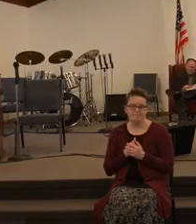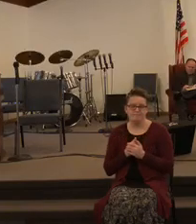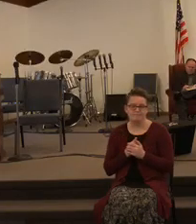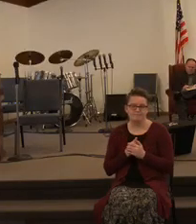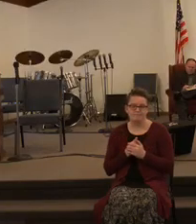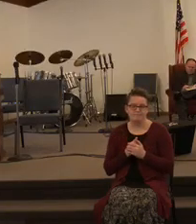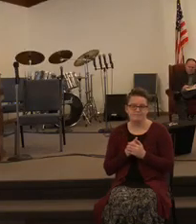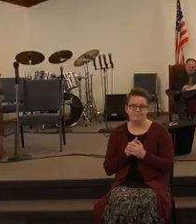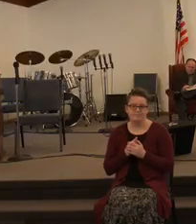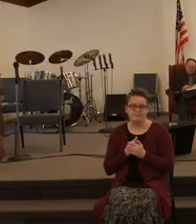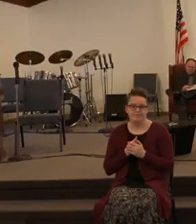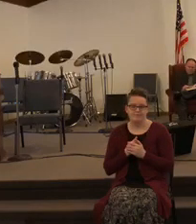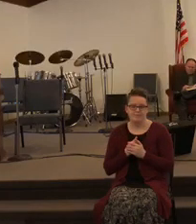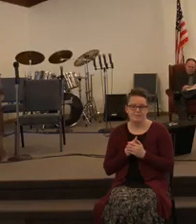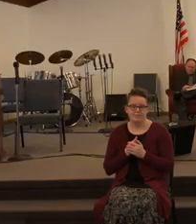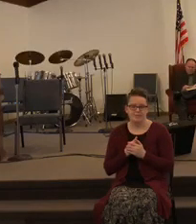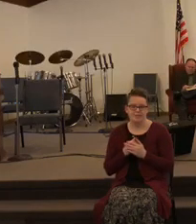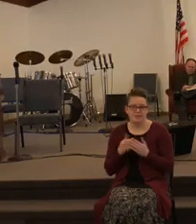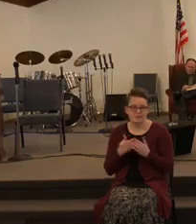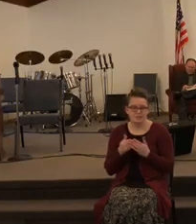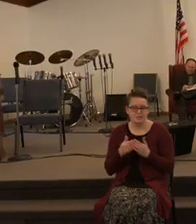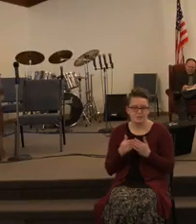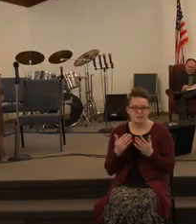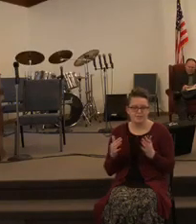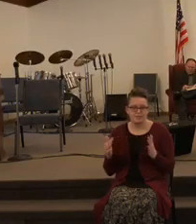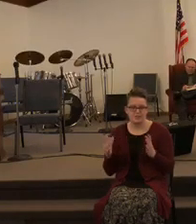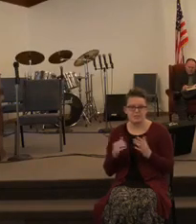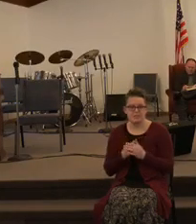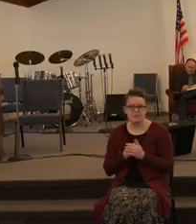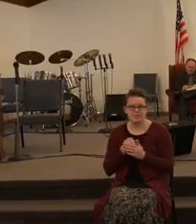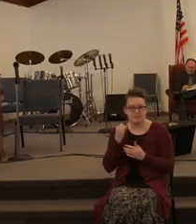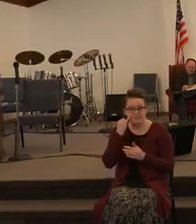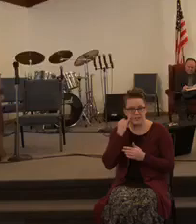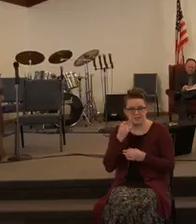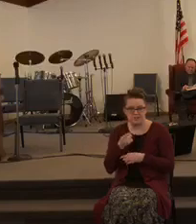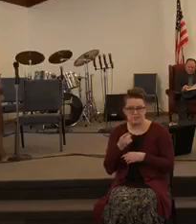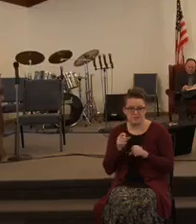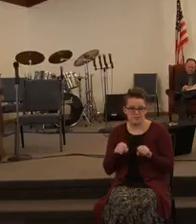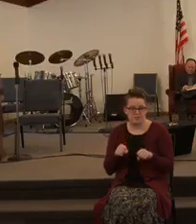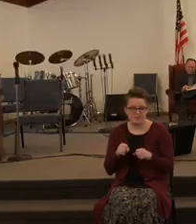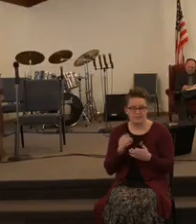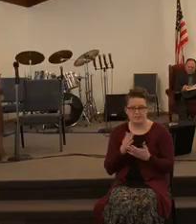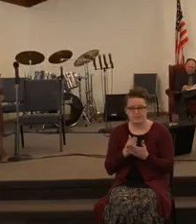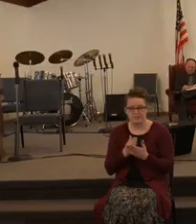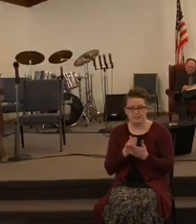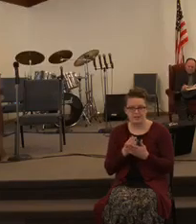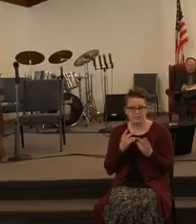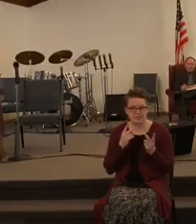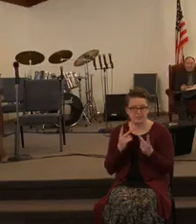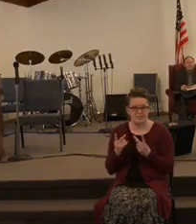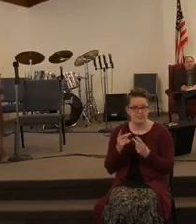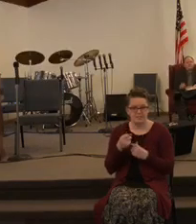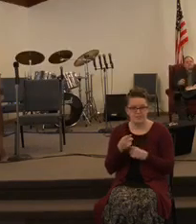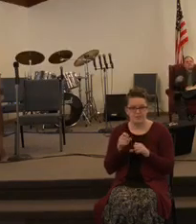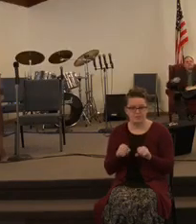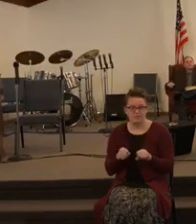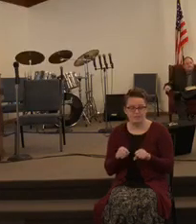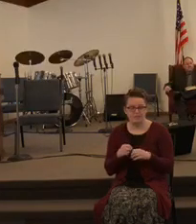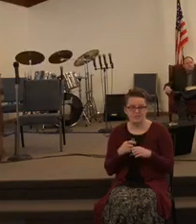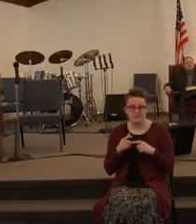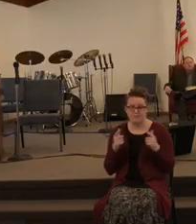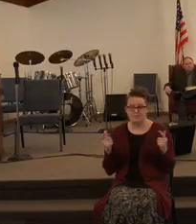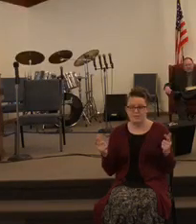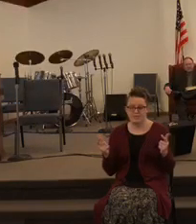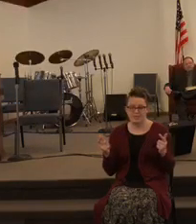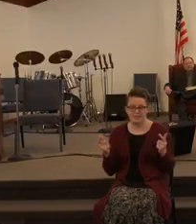If you ever in the area want to stop by and take a look at it, if you can. It's really, it's a big difference from when